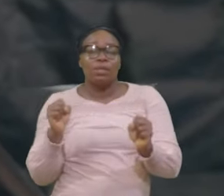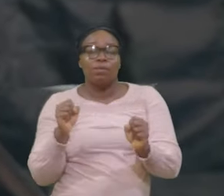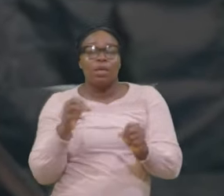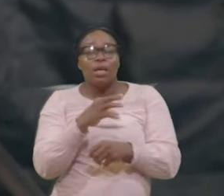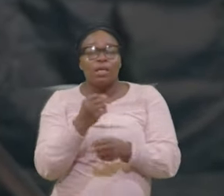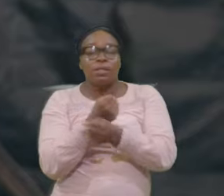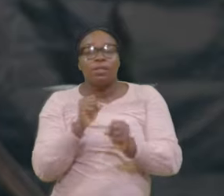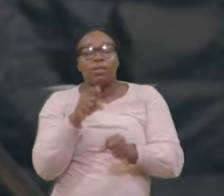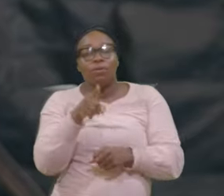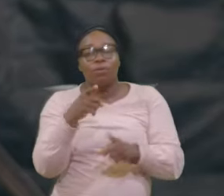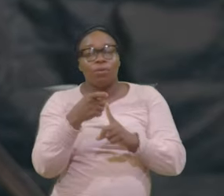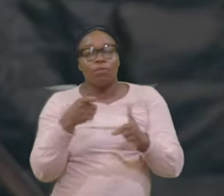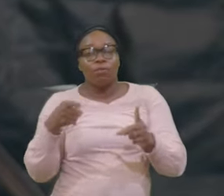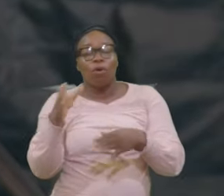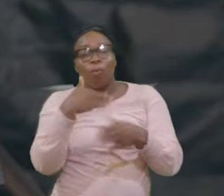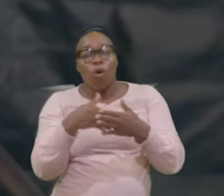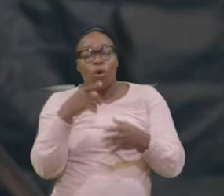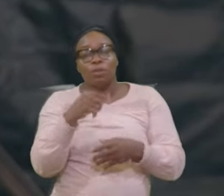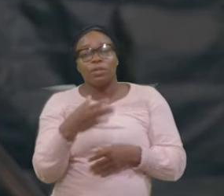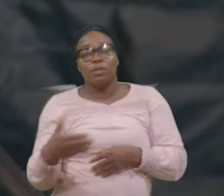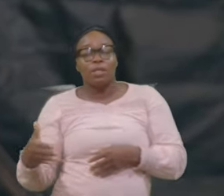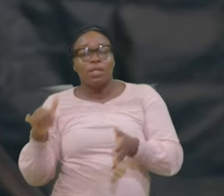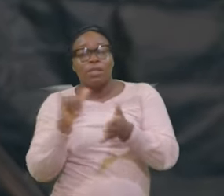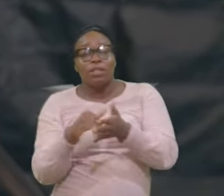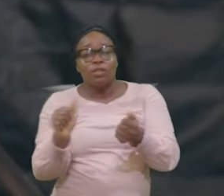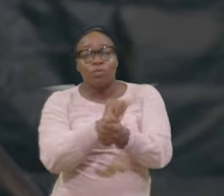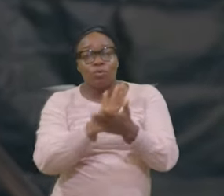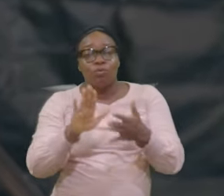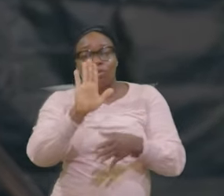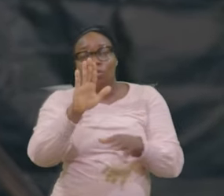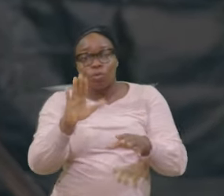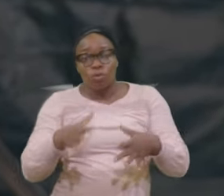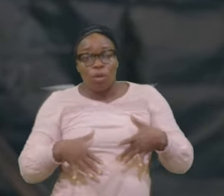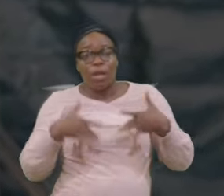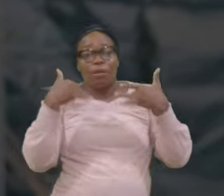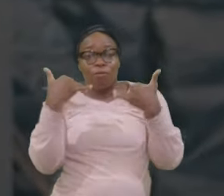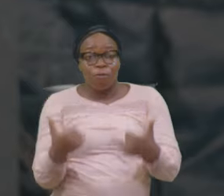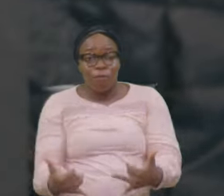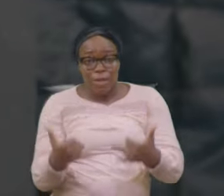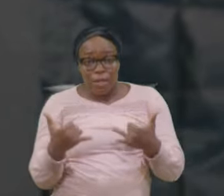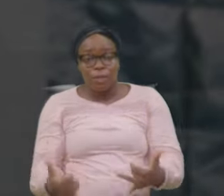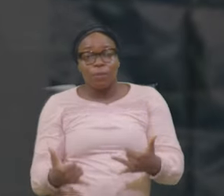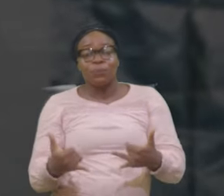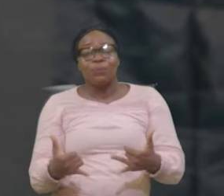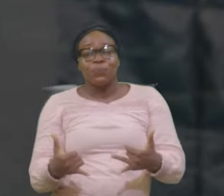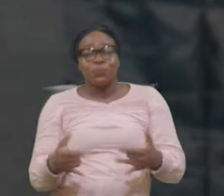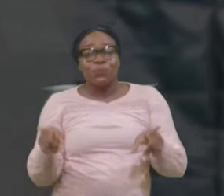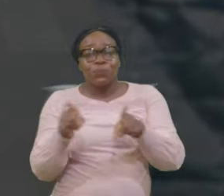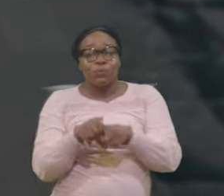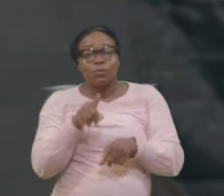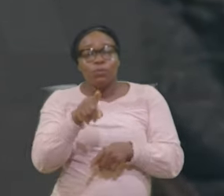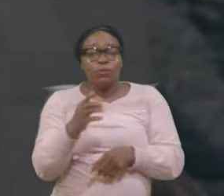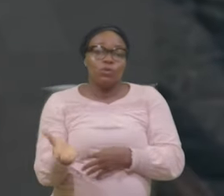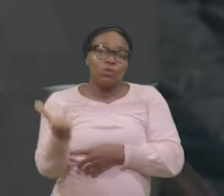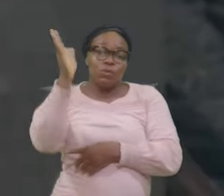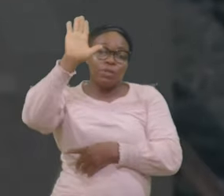You from All the Things Ruining Your life Right now As you Raise up Your hands In the name Of the